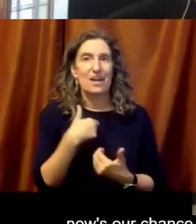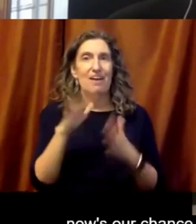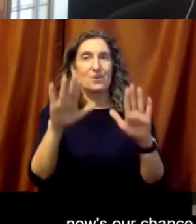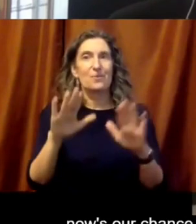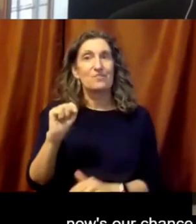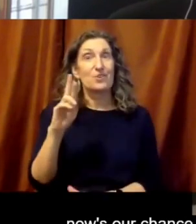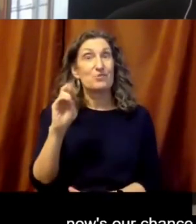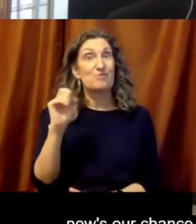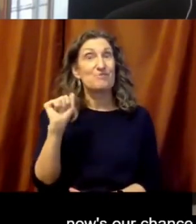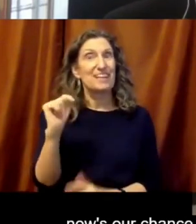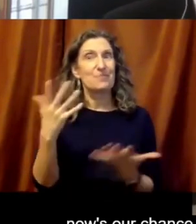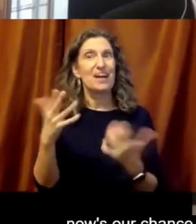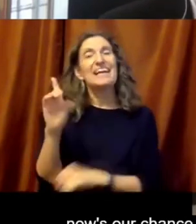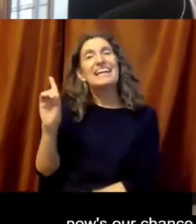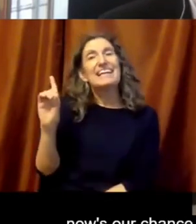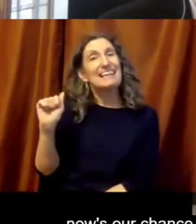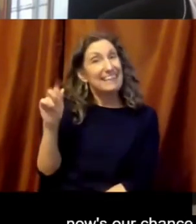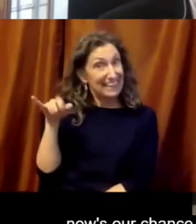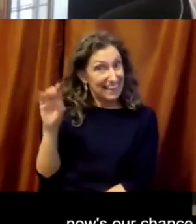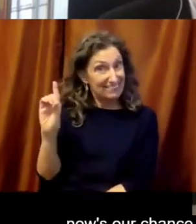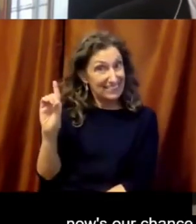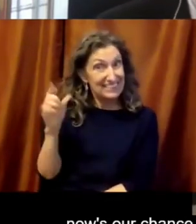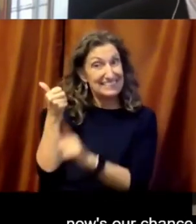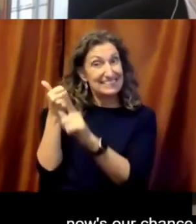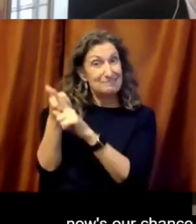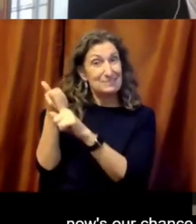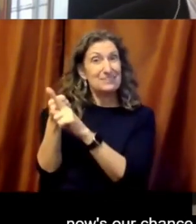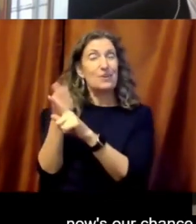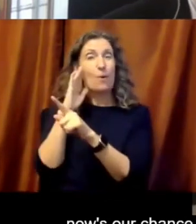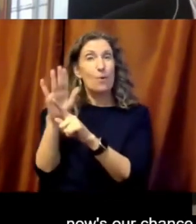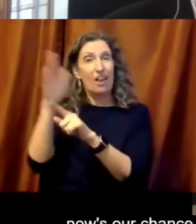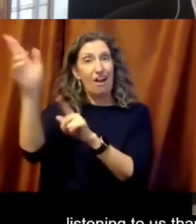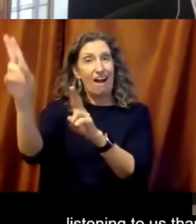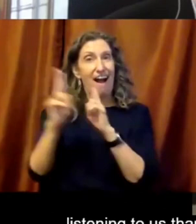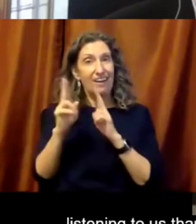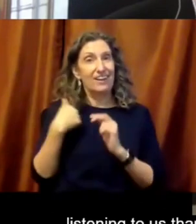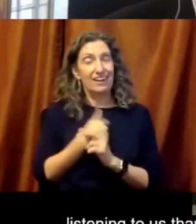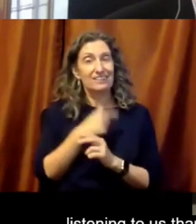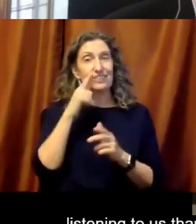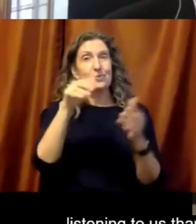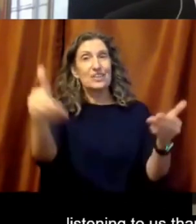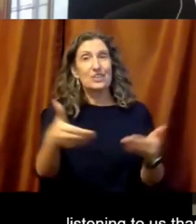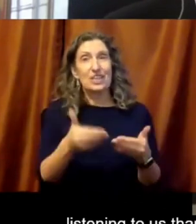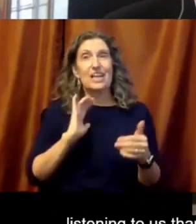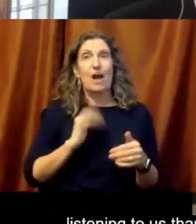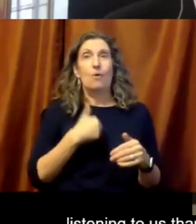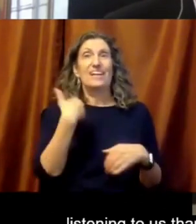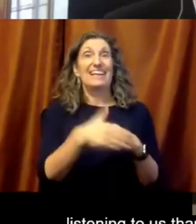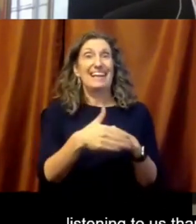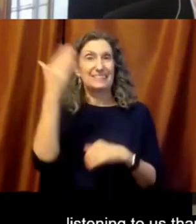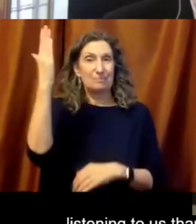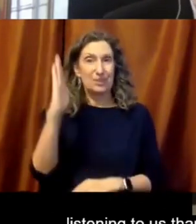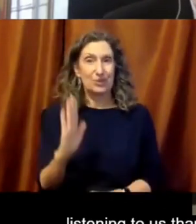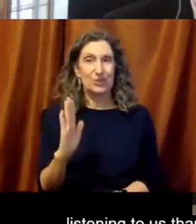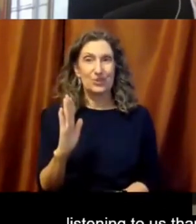us. And we have a big treat now. David is the person that will honor